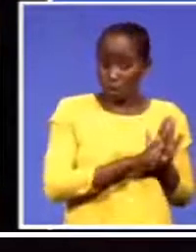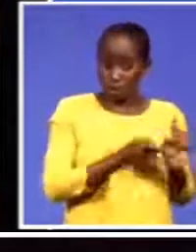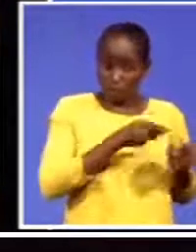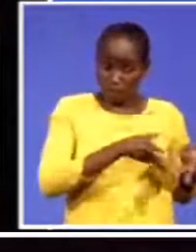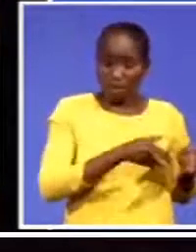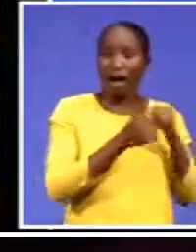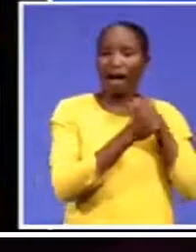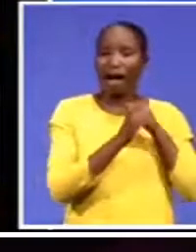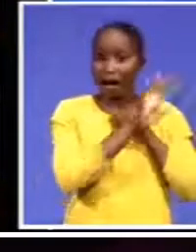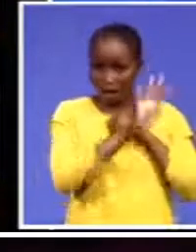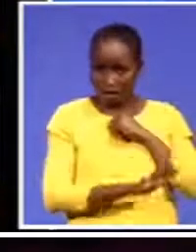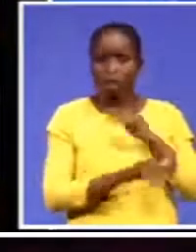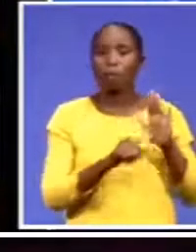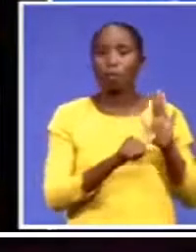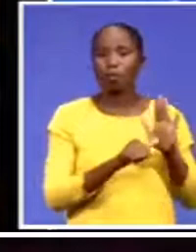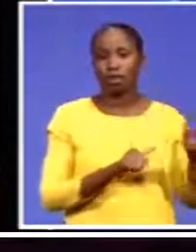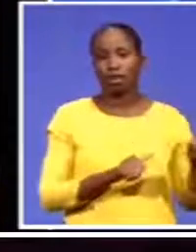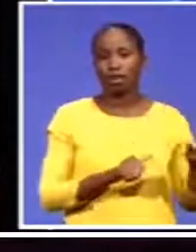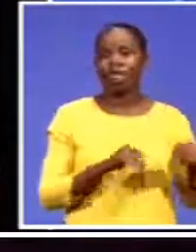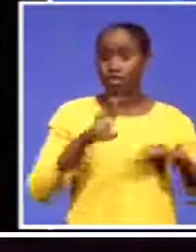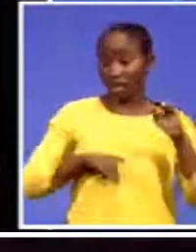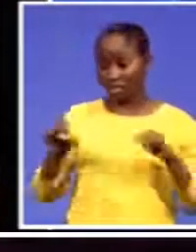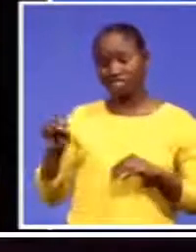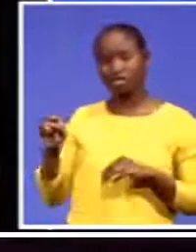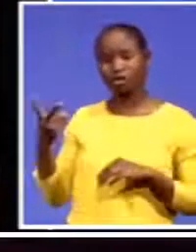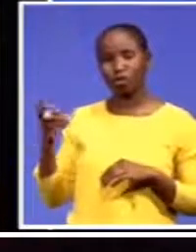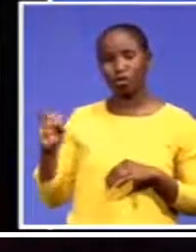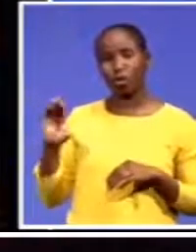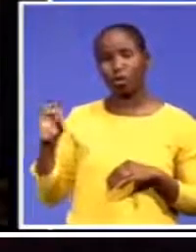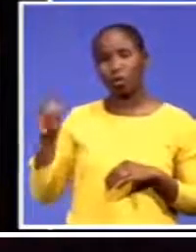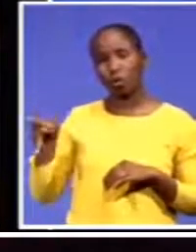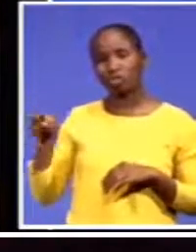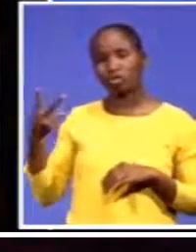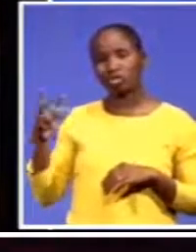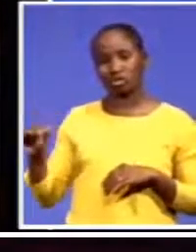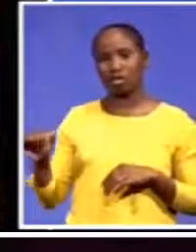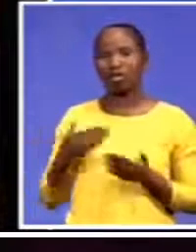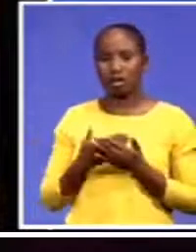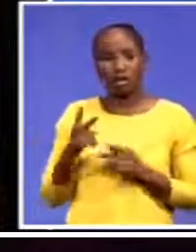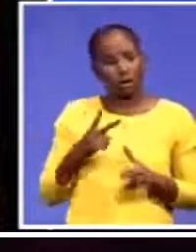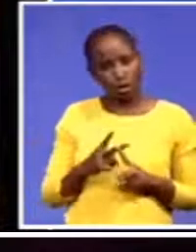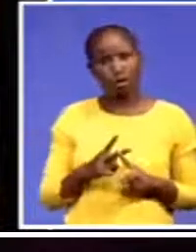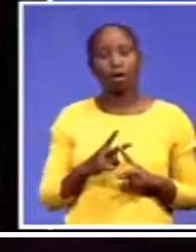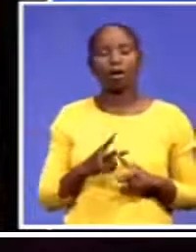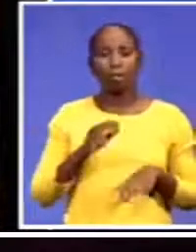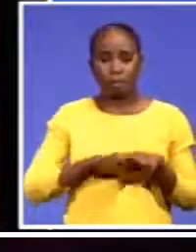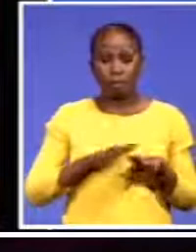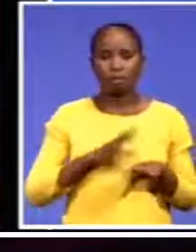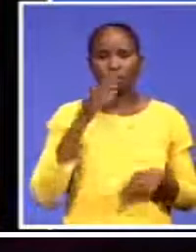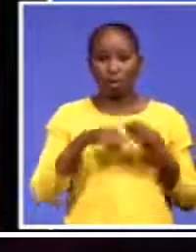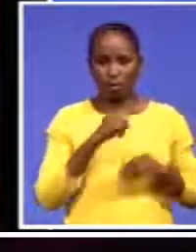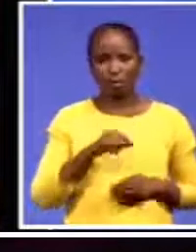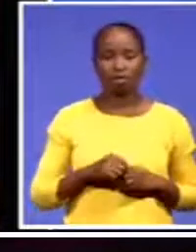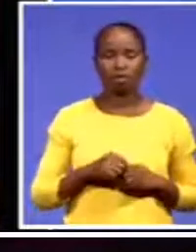sectors that are not particularly having a high carbon footprint. We talk about fintech, we talk about